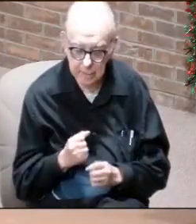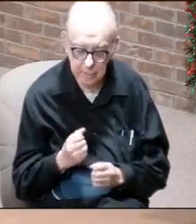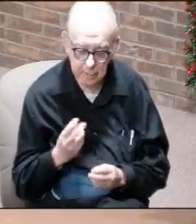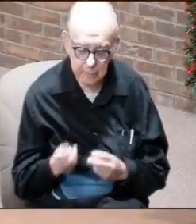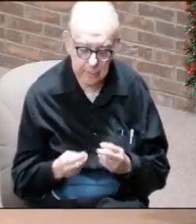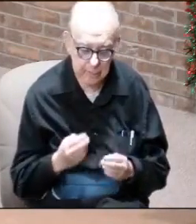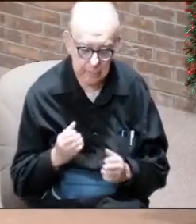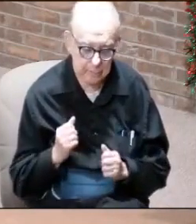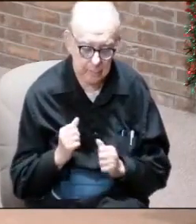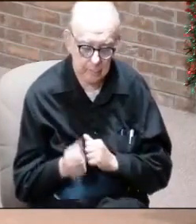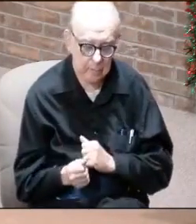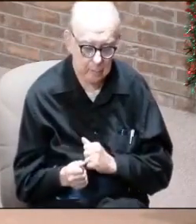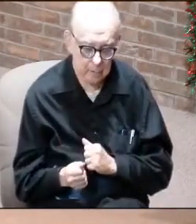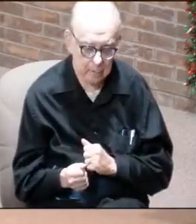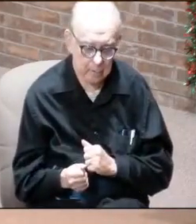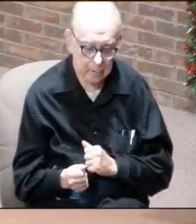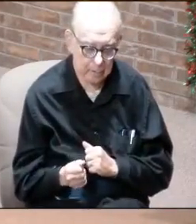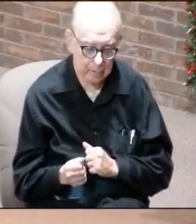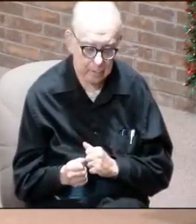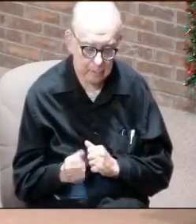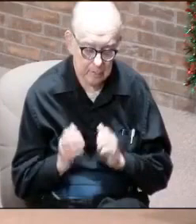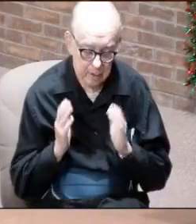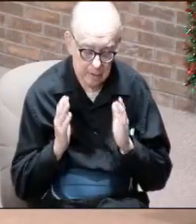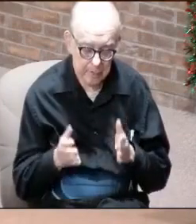You have to listen to this for the next six weeks.